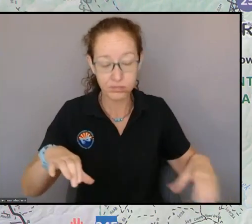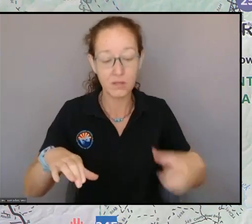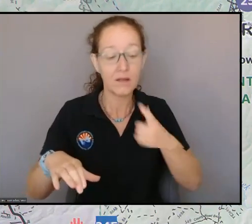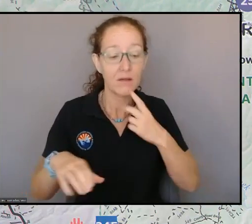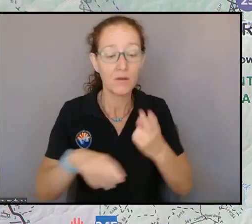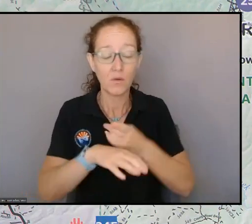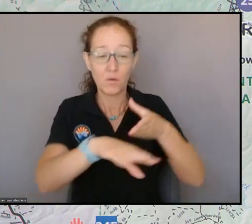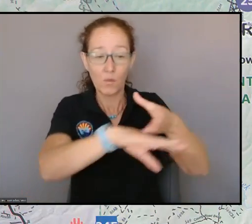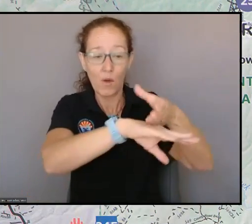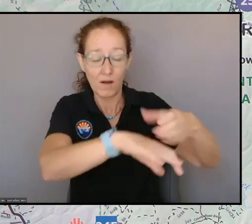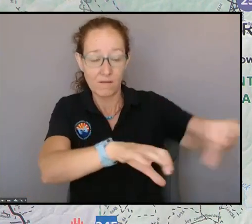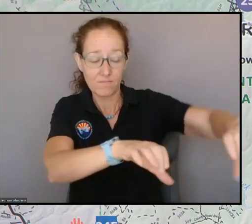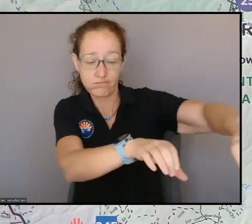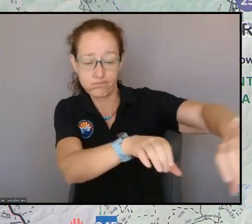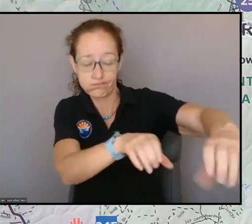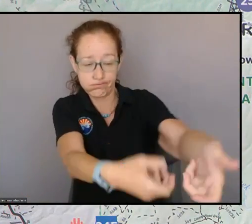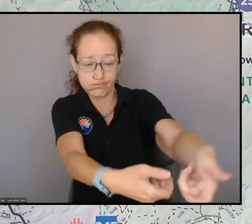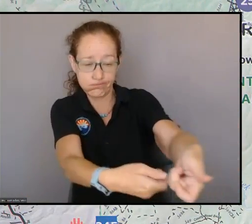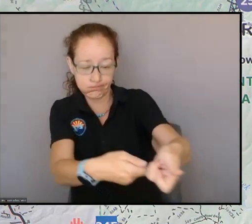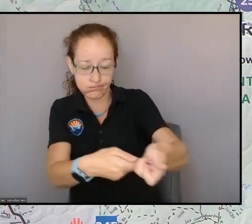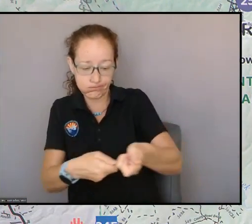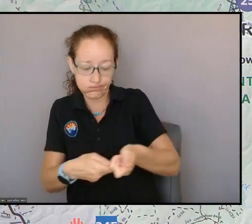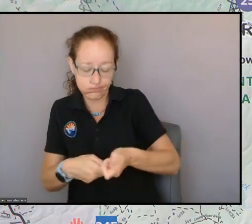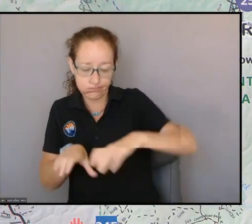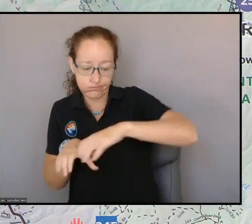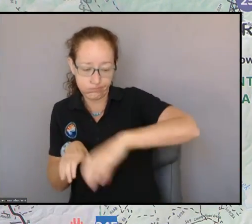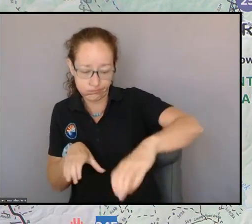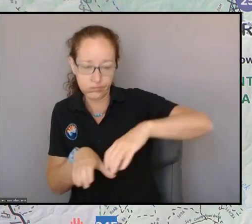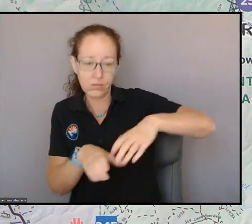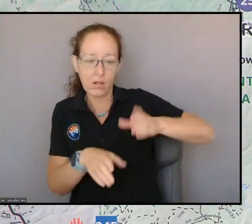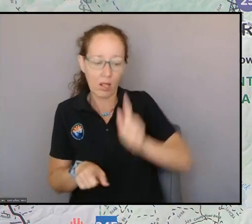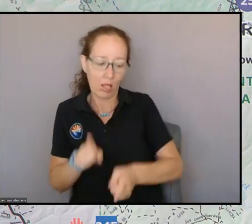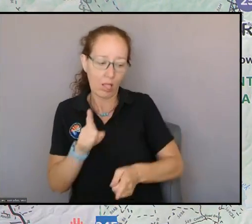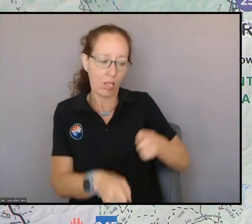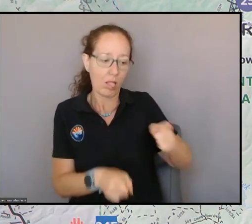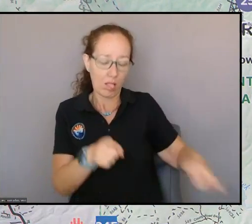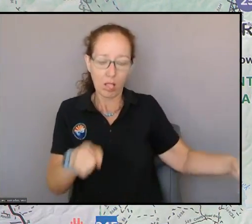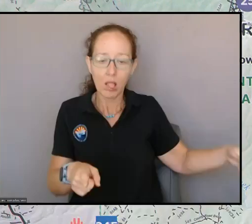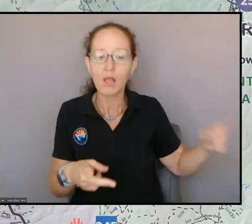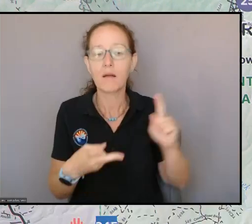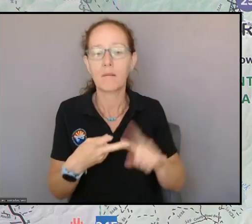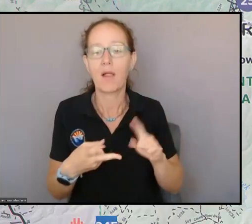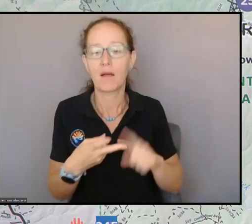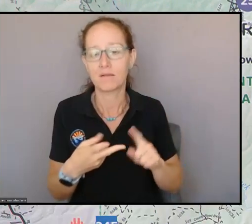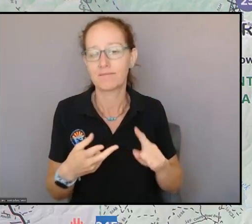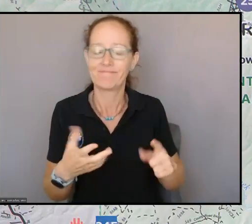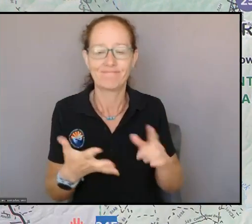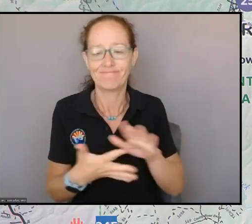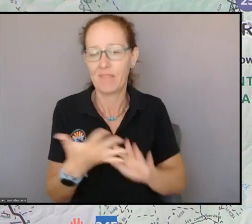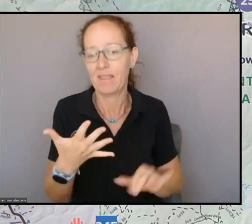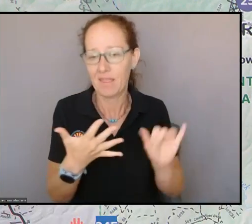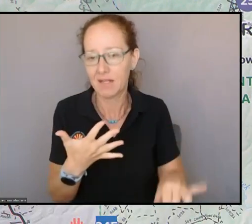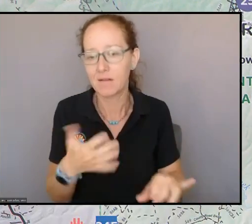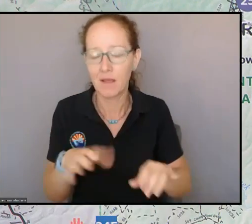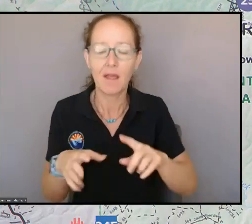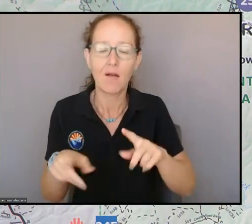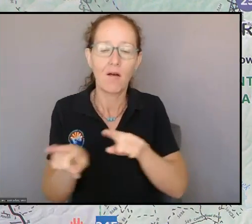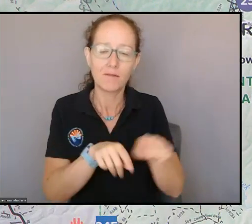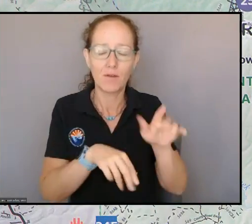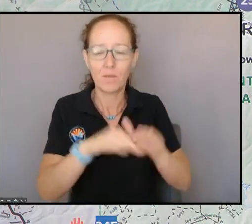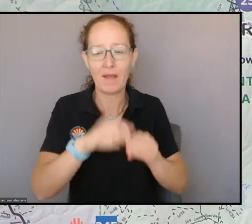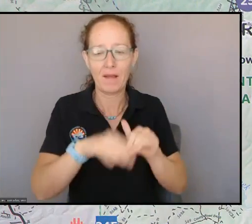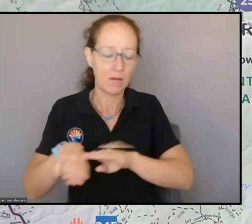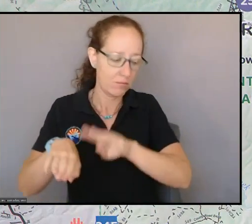And then another excavator is able to start work up in the spaghetti bowl of dozer line by